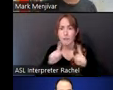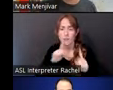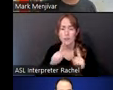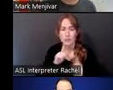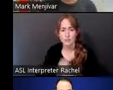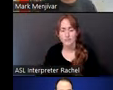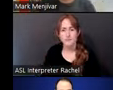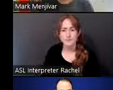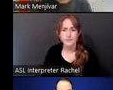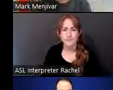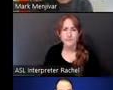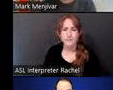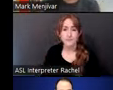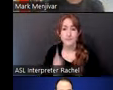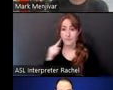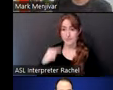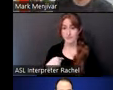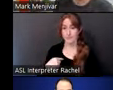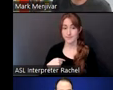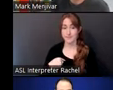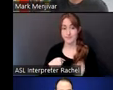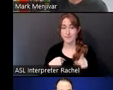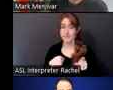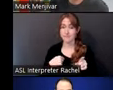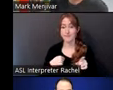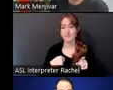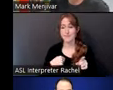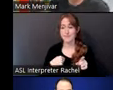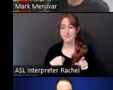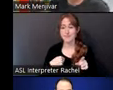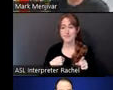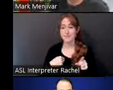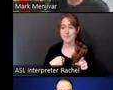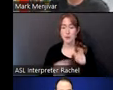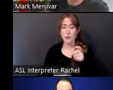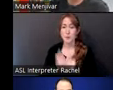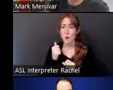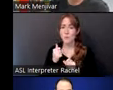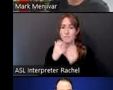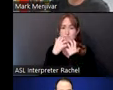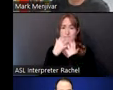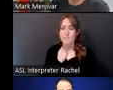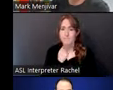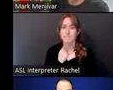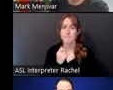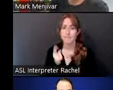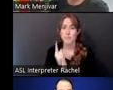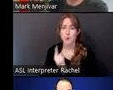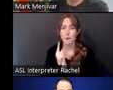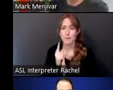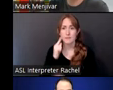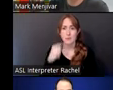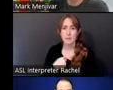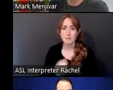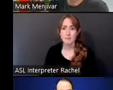This for me has honestly been one of the greatest, I mean, one of the most meaningful moments for me inside of doing some of this